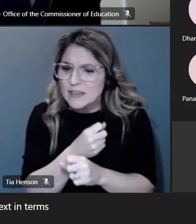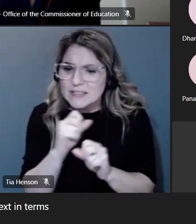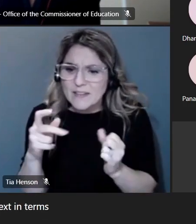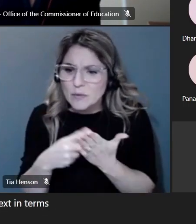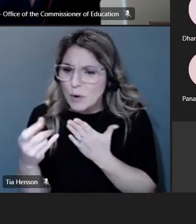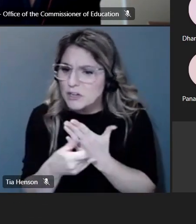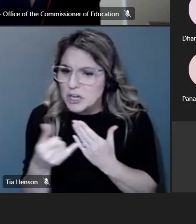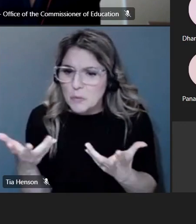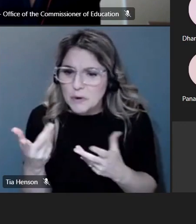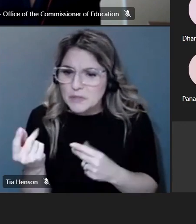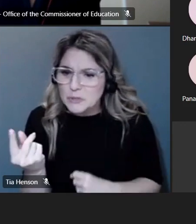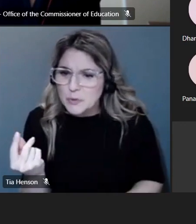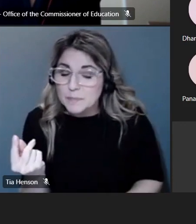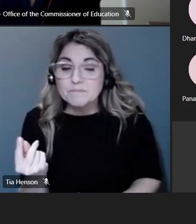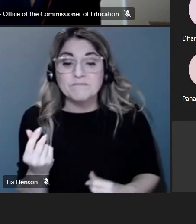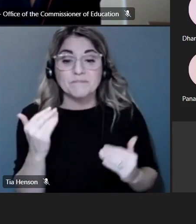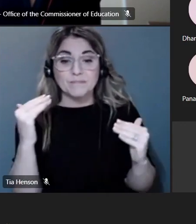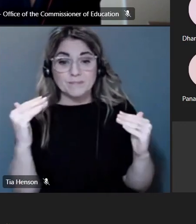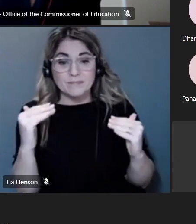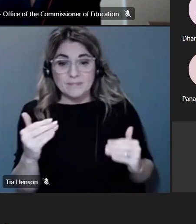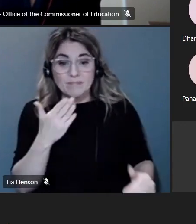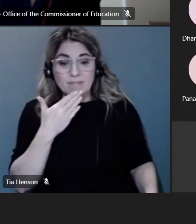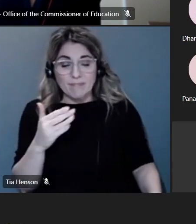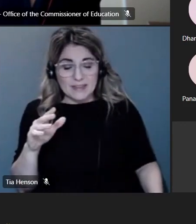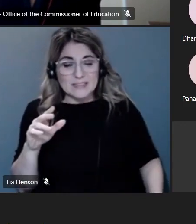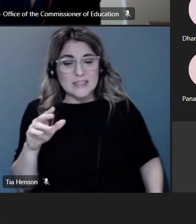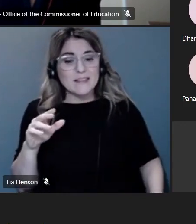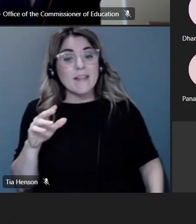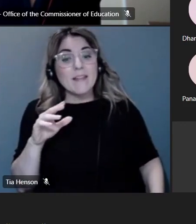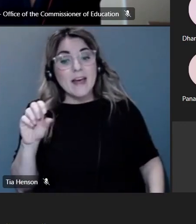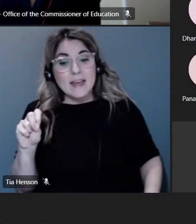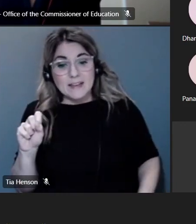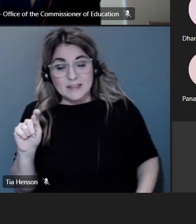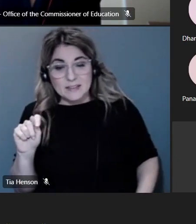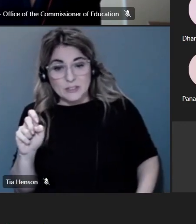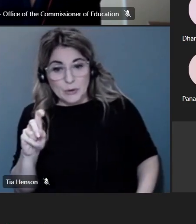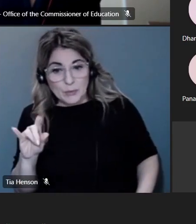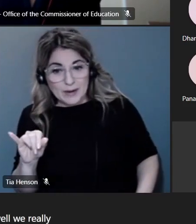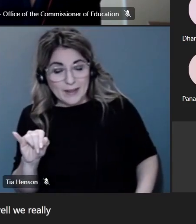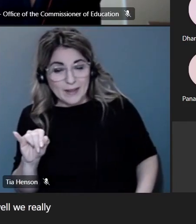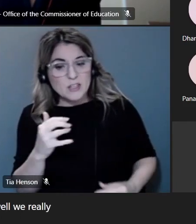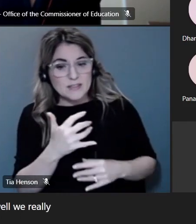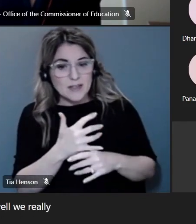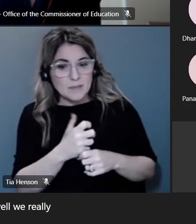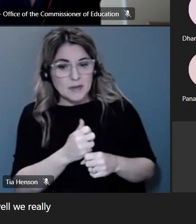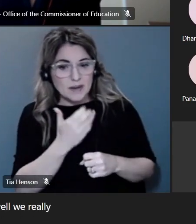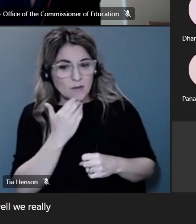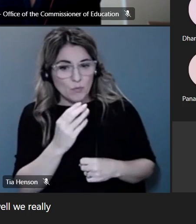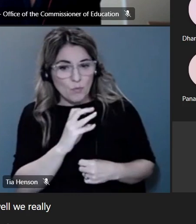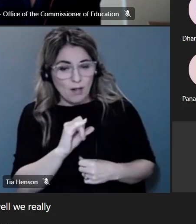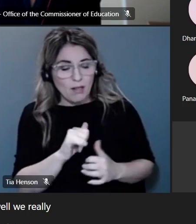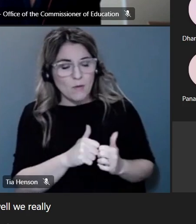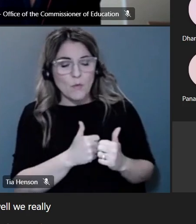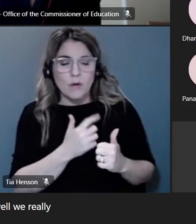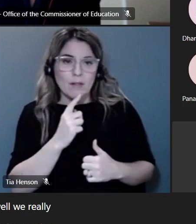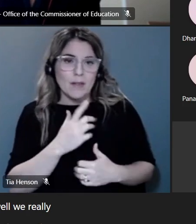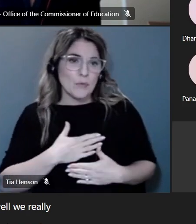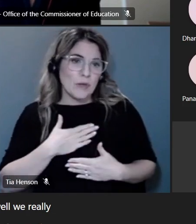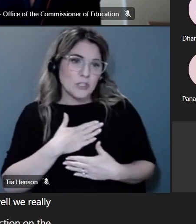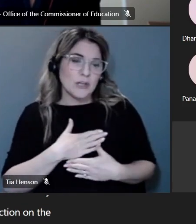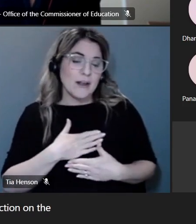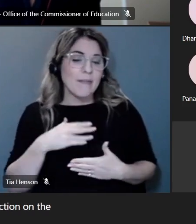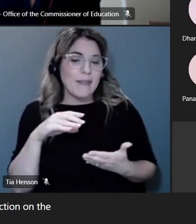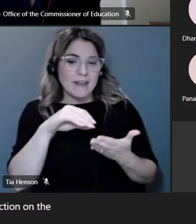yeah thanks tony i think you've summed it up well we really appreciate it and and i think got some good traction on the student